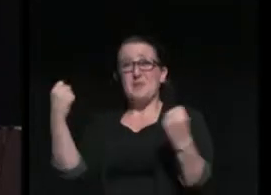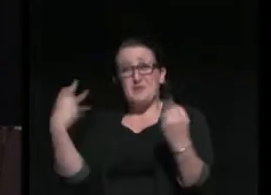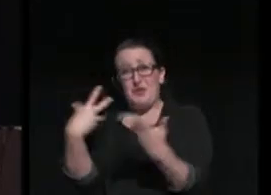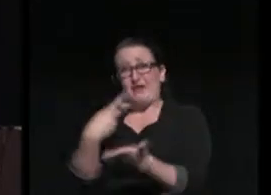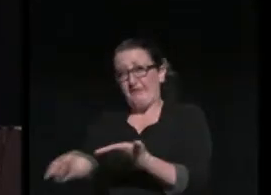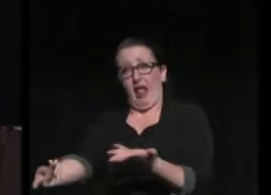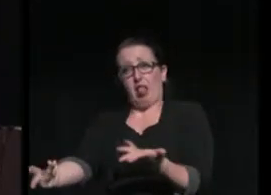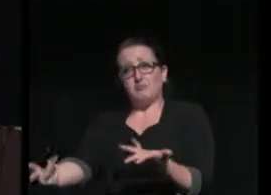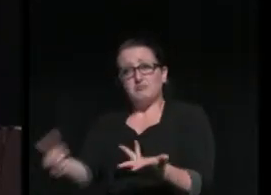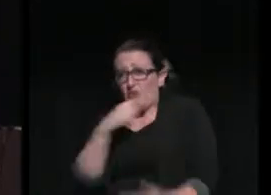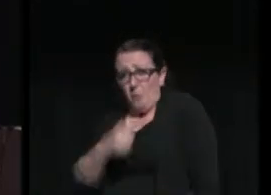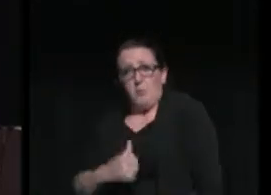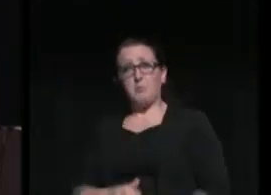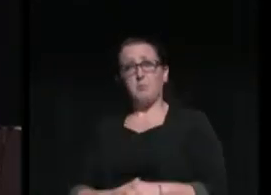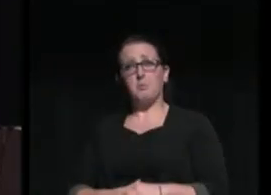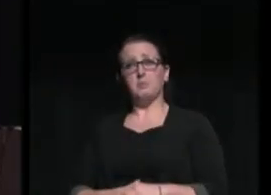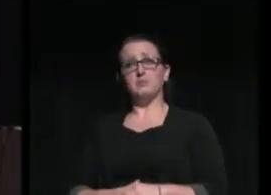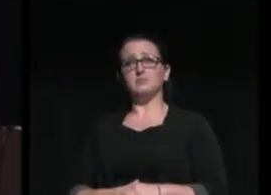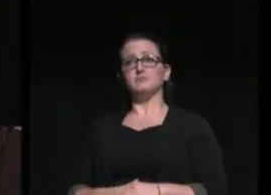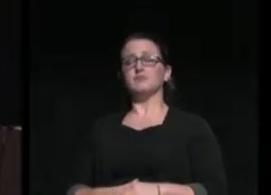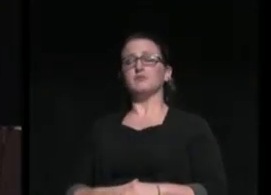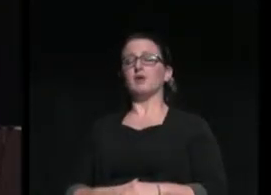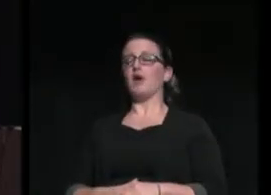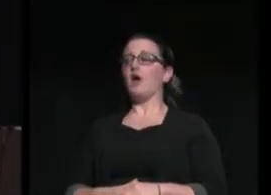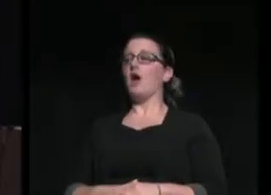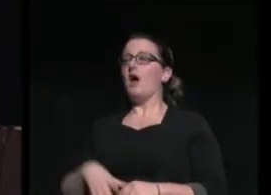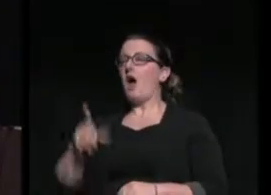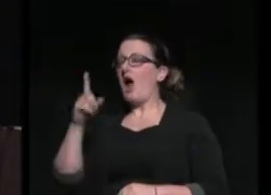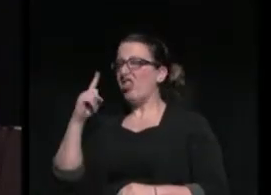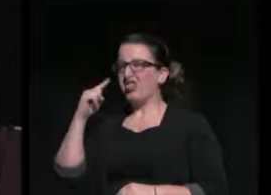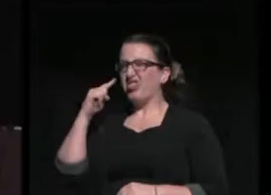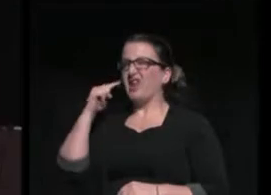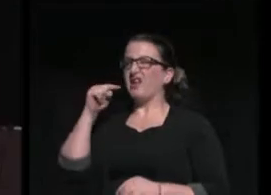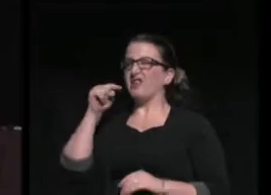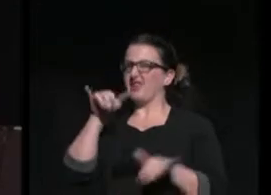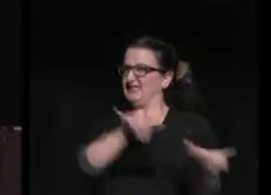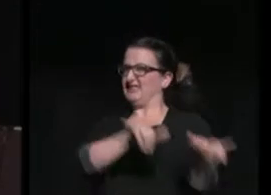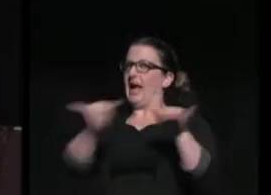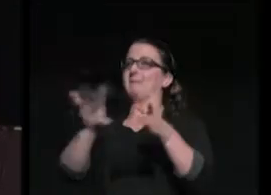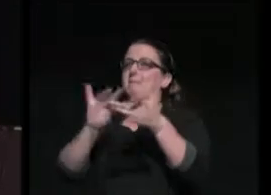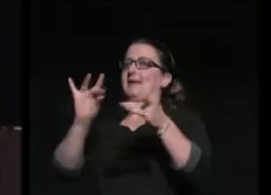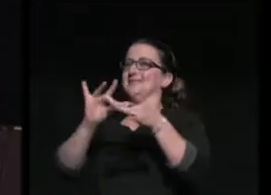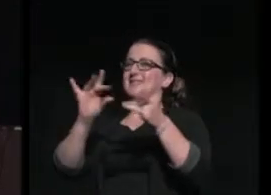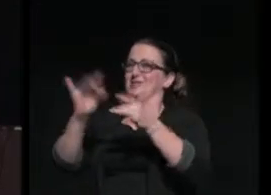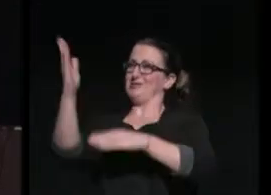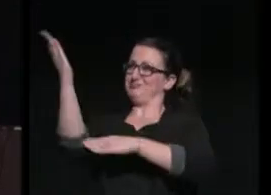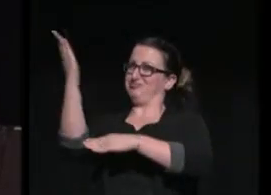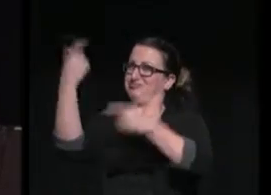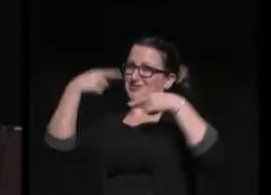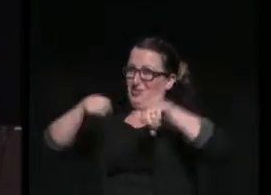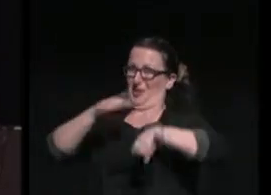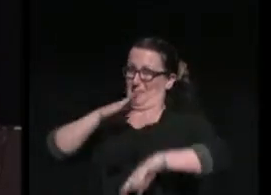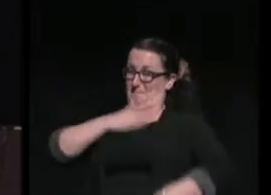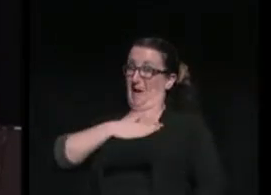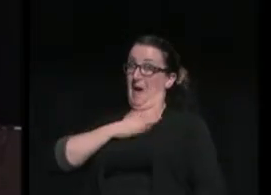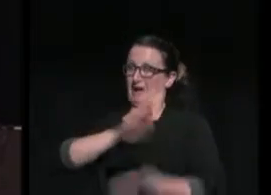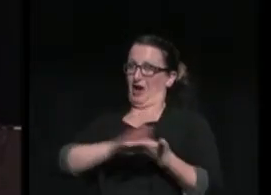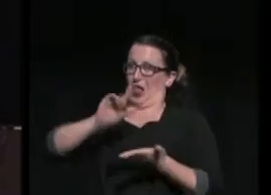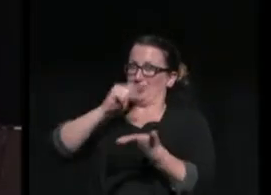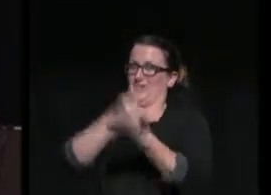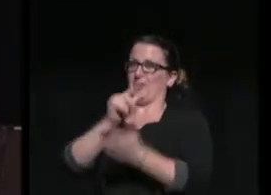fail. I'm pretty sure this was uttered at my own college commencement 39 years ago.